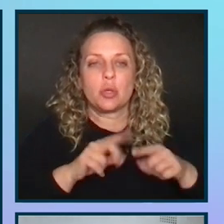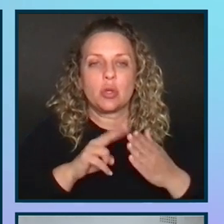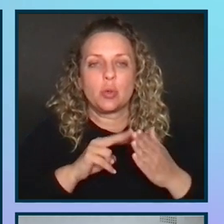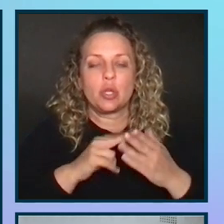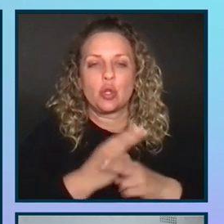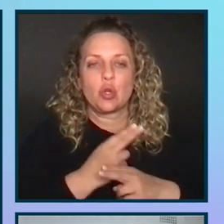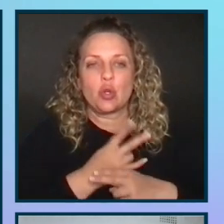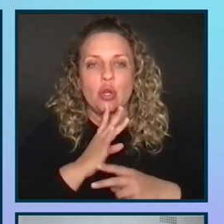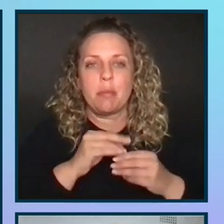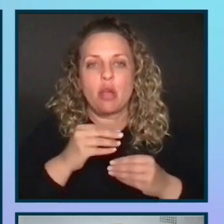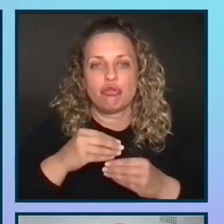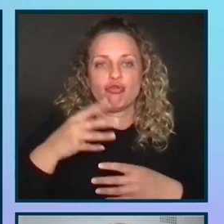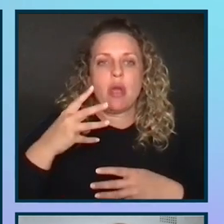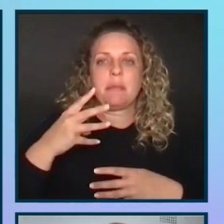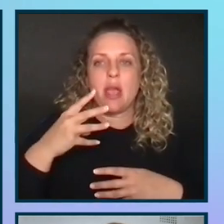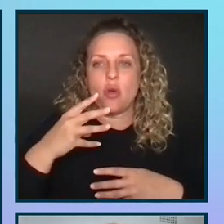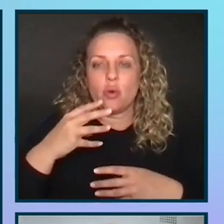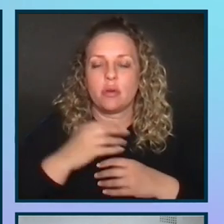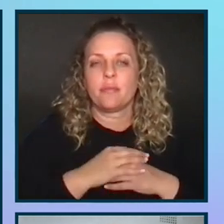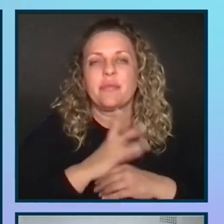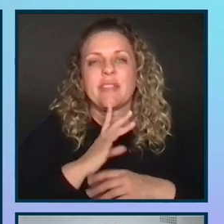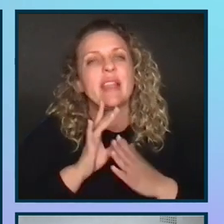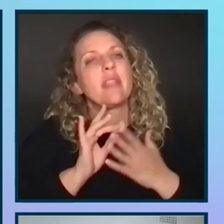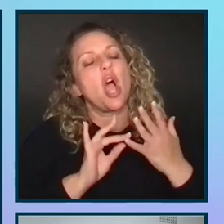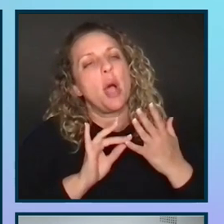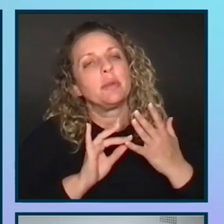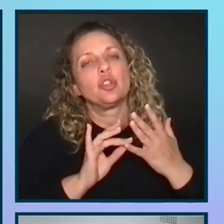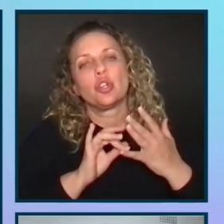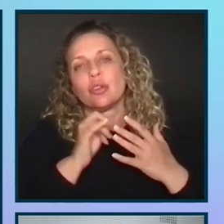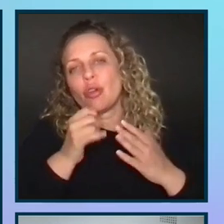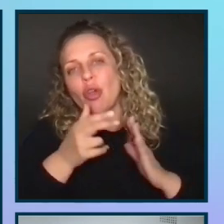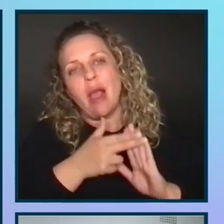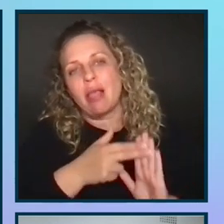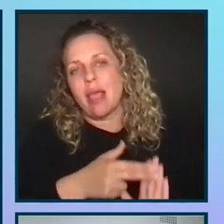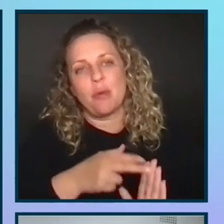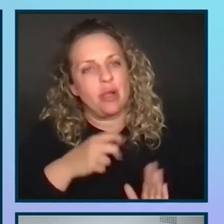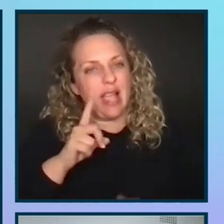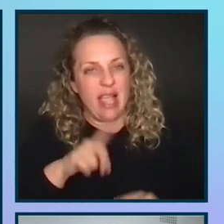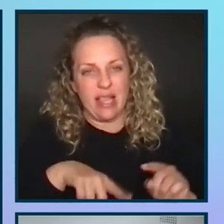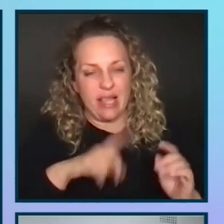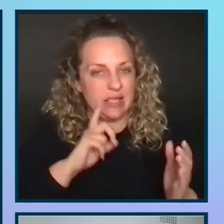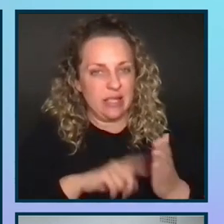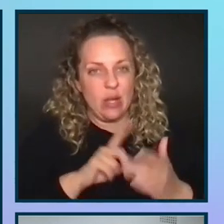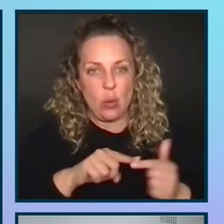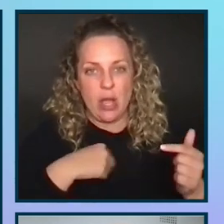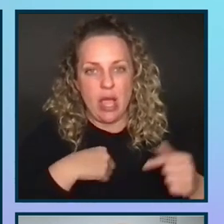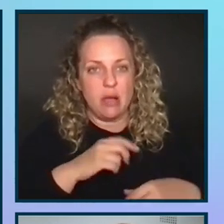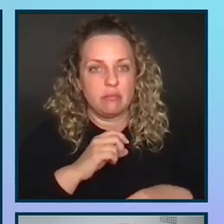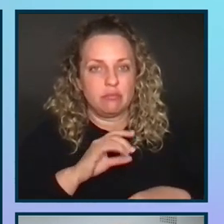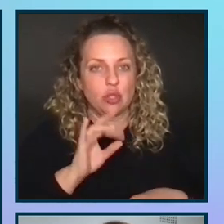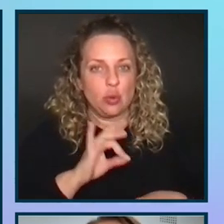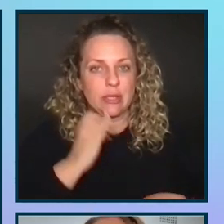a dropdown. They say, the options are unlabeled, so I can't tell what I am choosing. If I was at work,